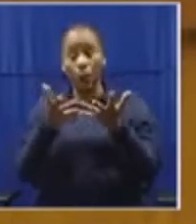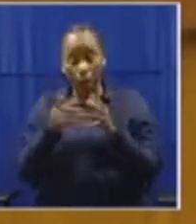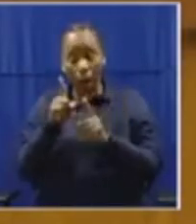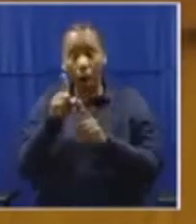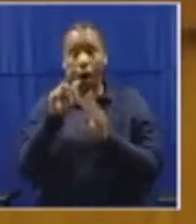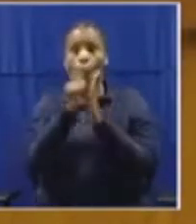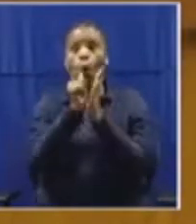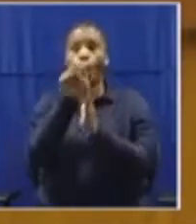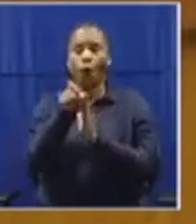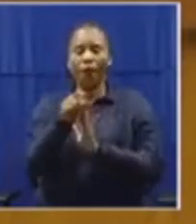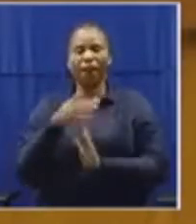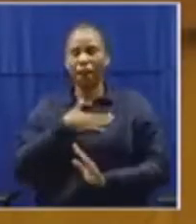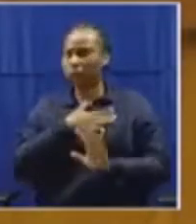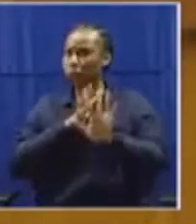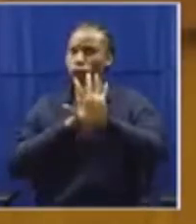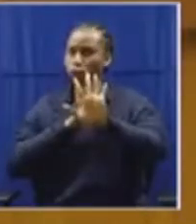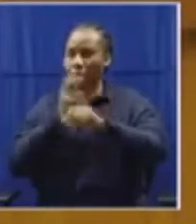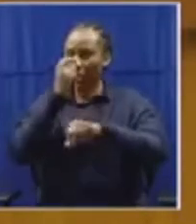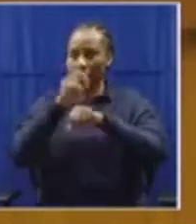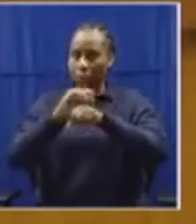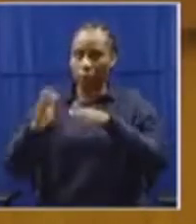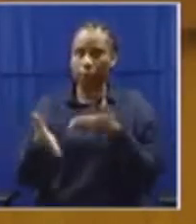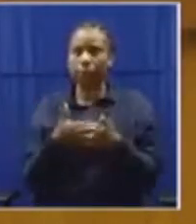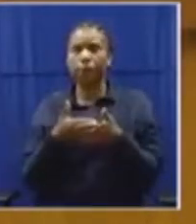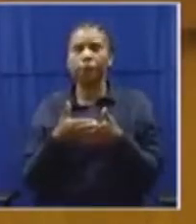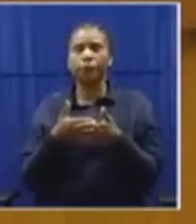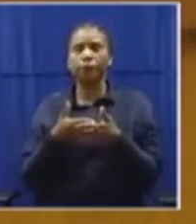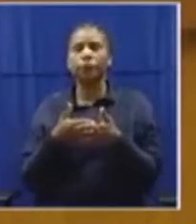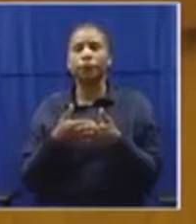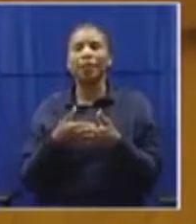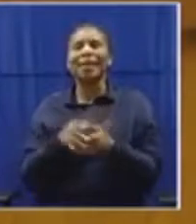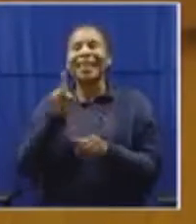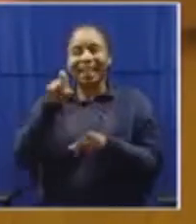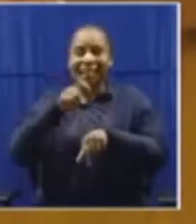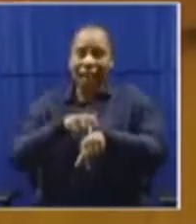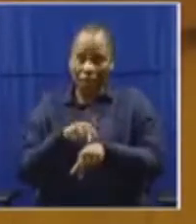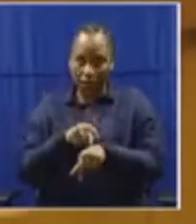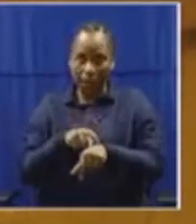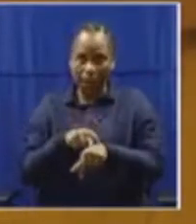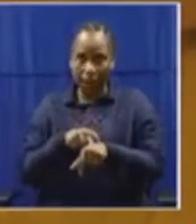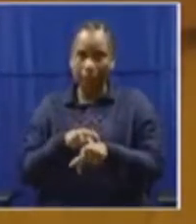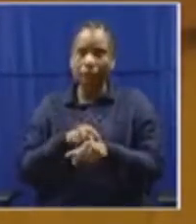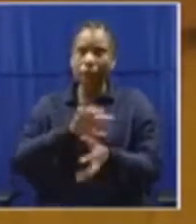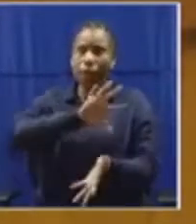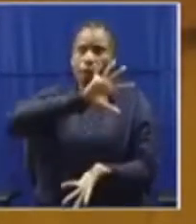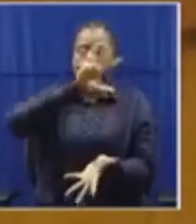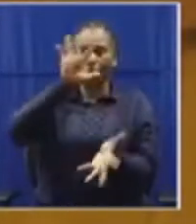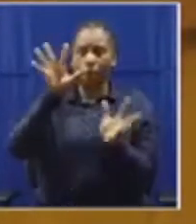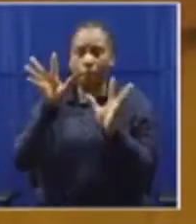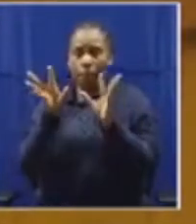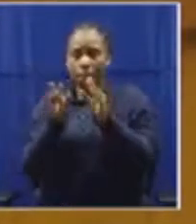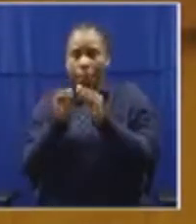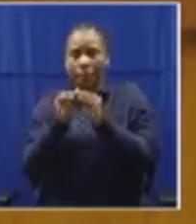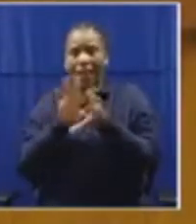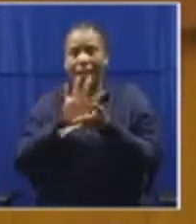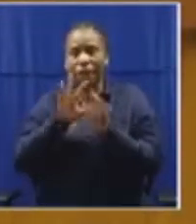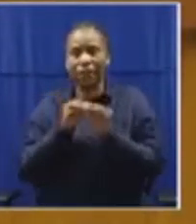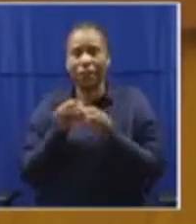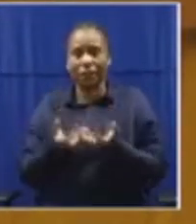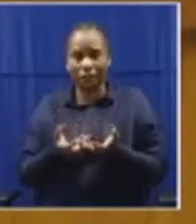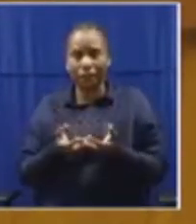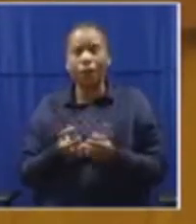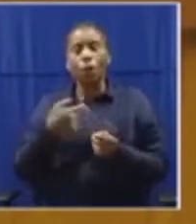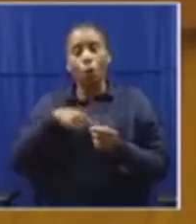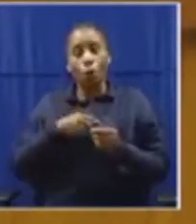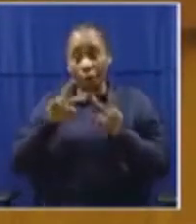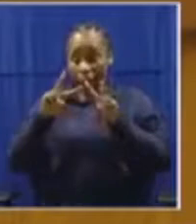yes, to be sealed. Now, in the course of all that, it then encompasses everything. Now, we are going to do a review of all that